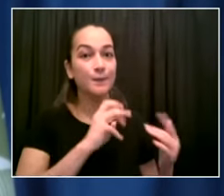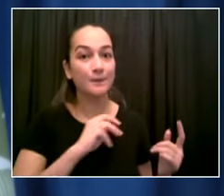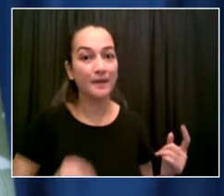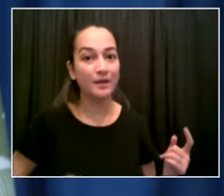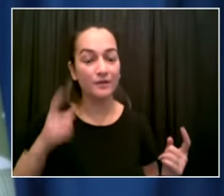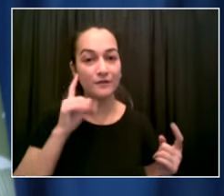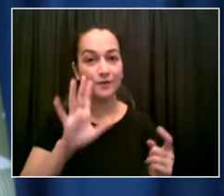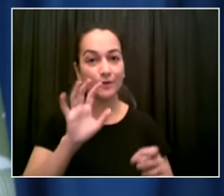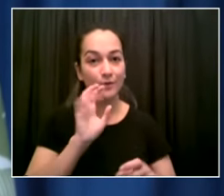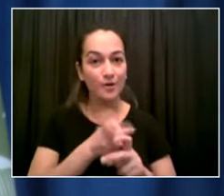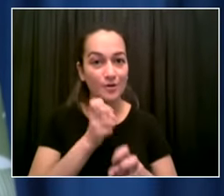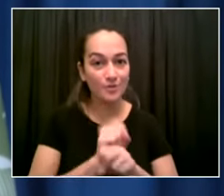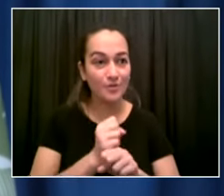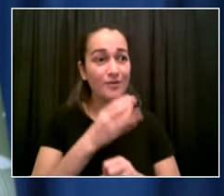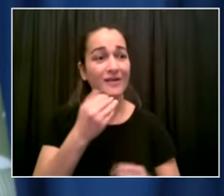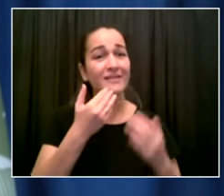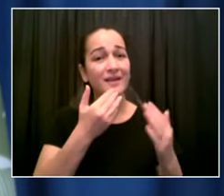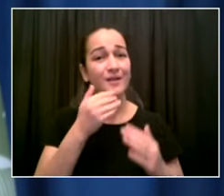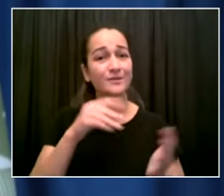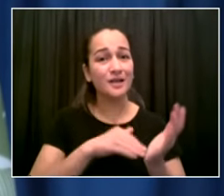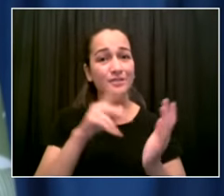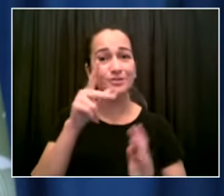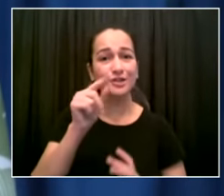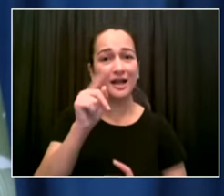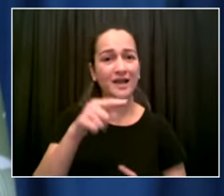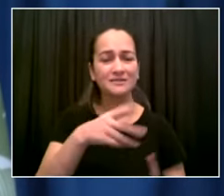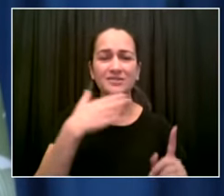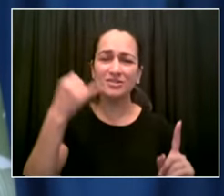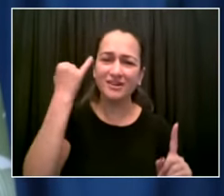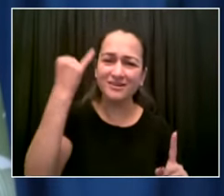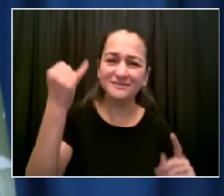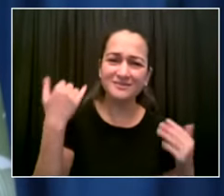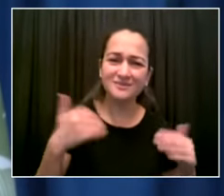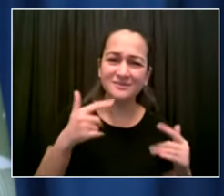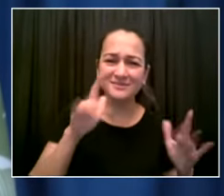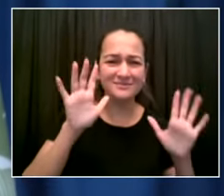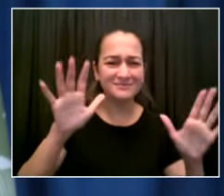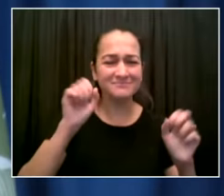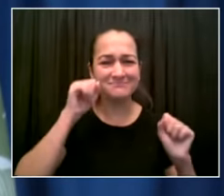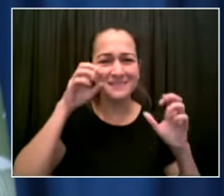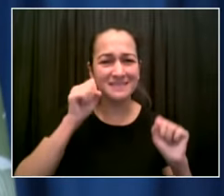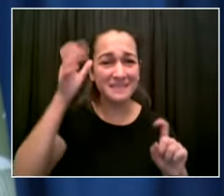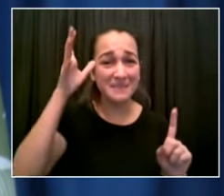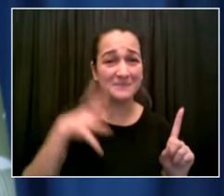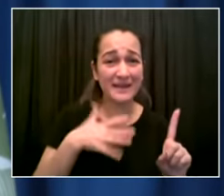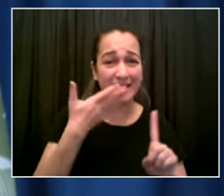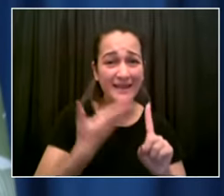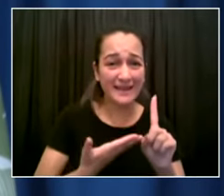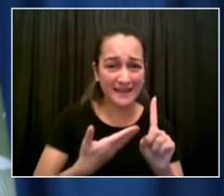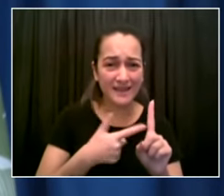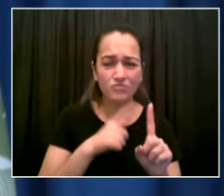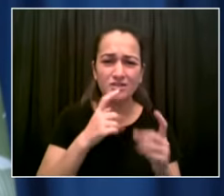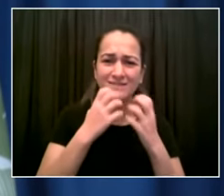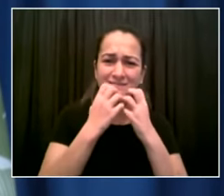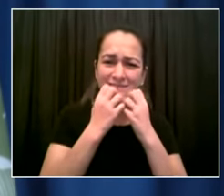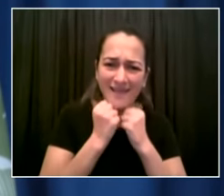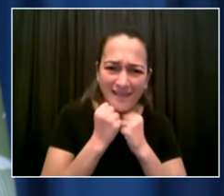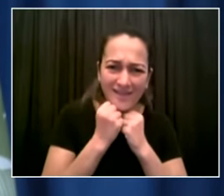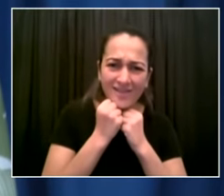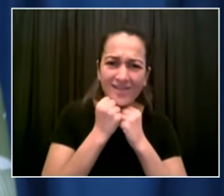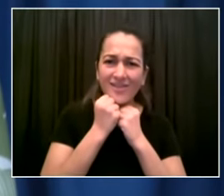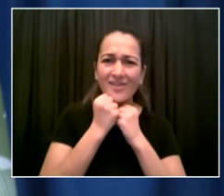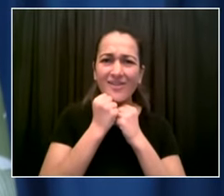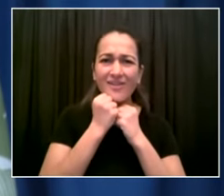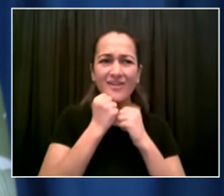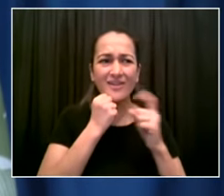he is uh everything that we want in public servants he cares and they're creative and his folks are creative and and